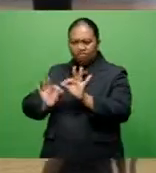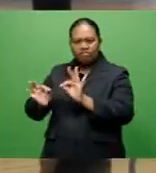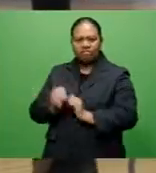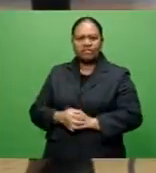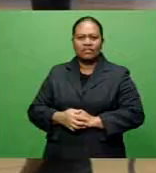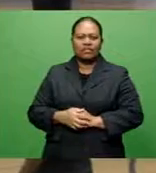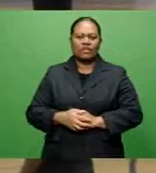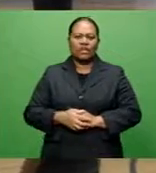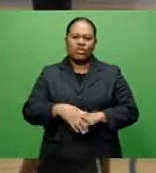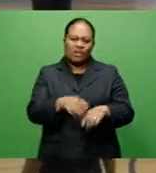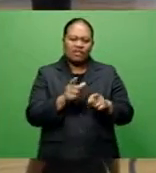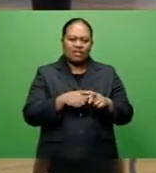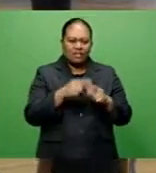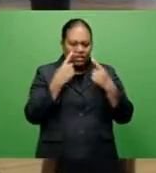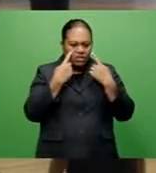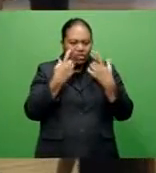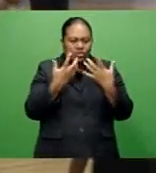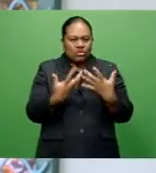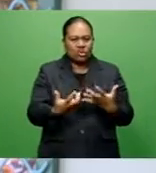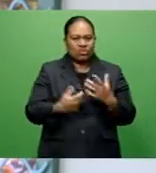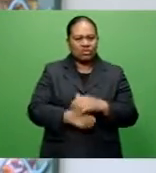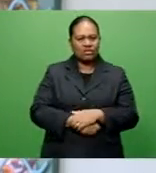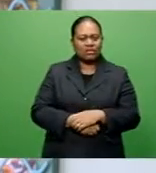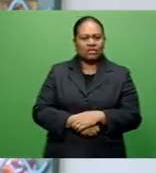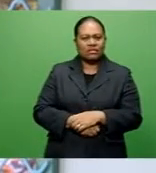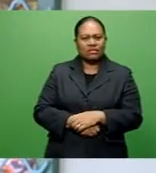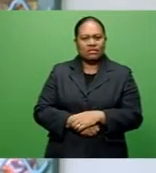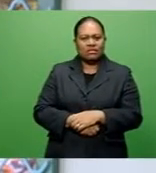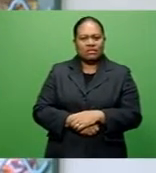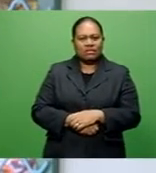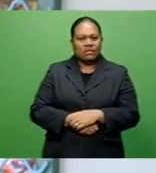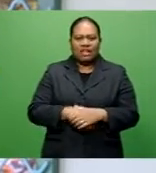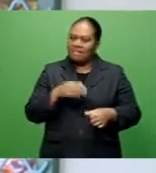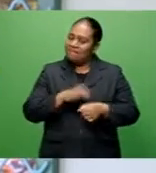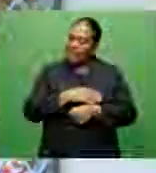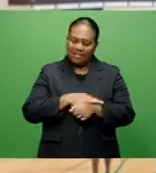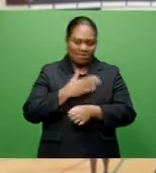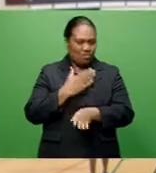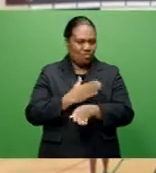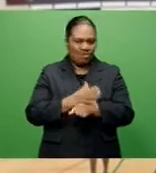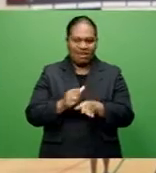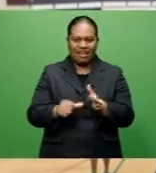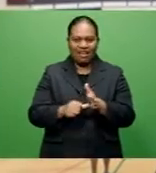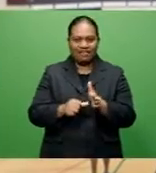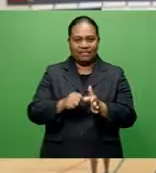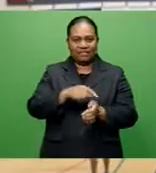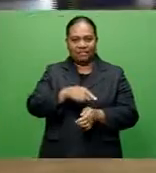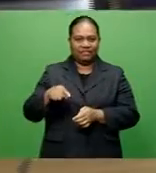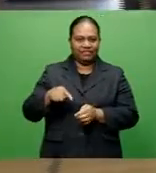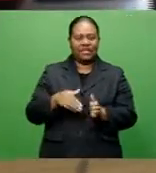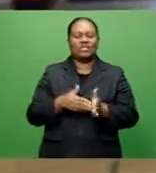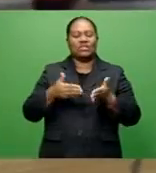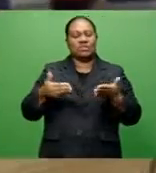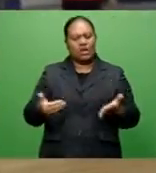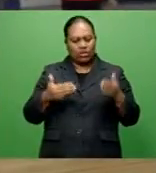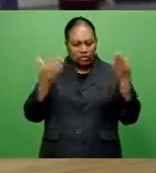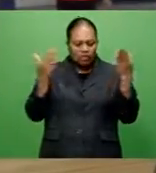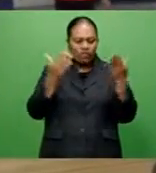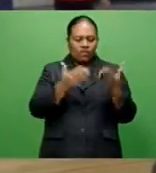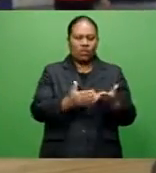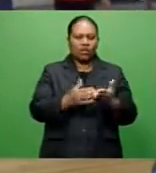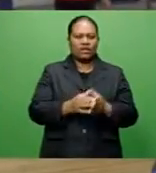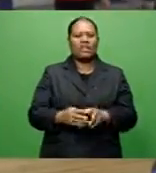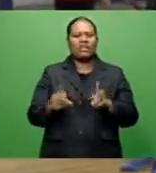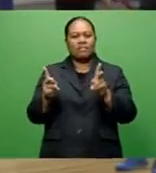on merit and they will have to work hard for their place. For now, the focus is on getting these